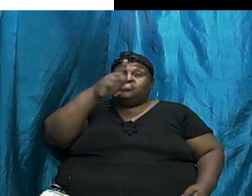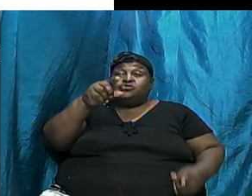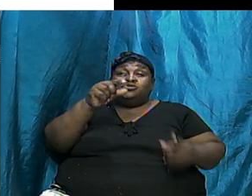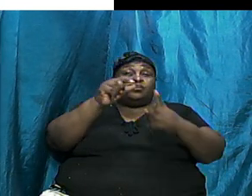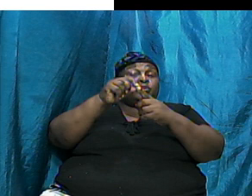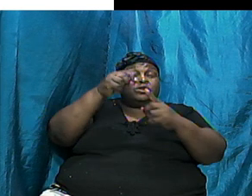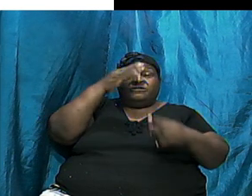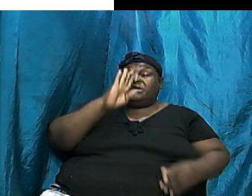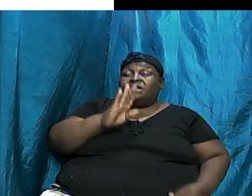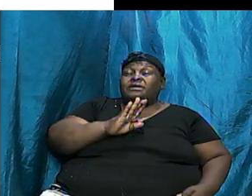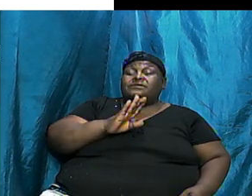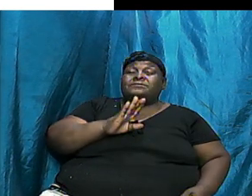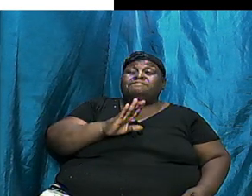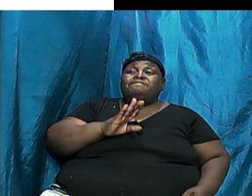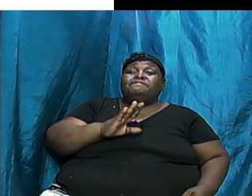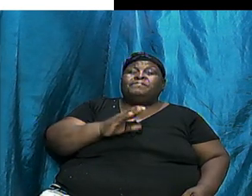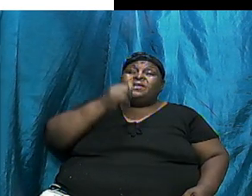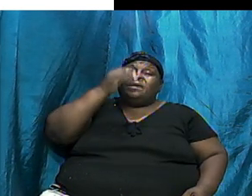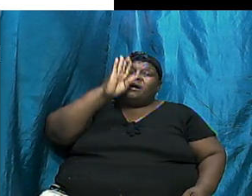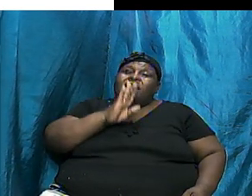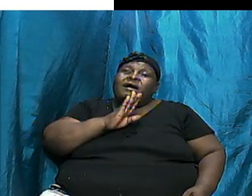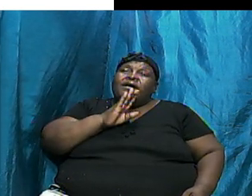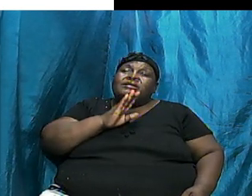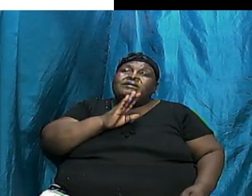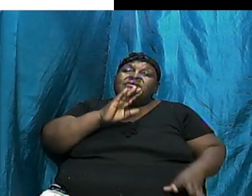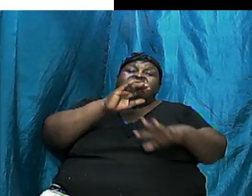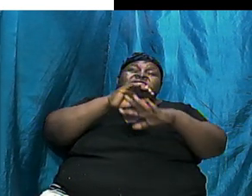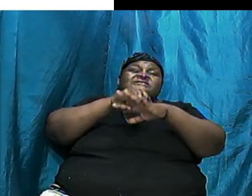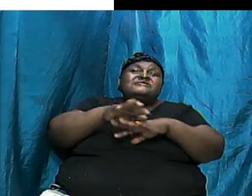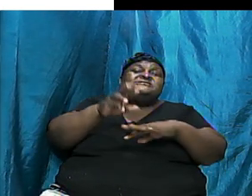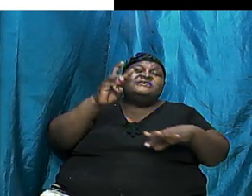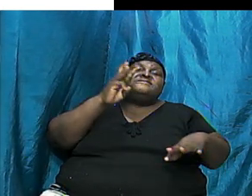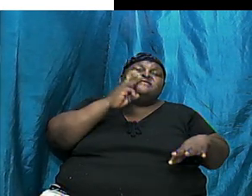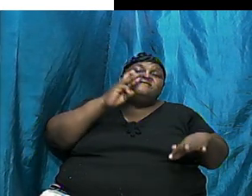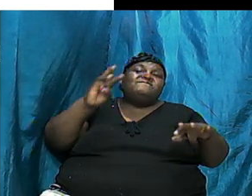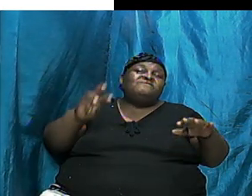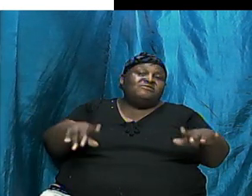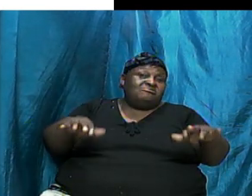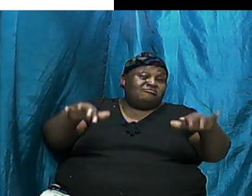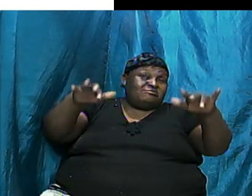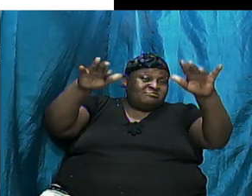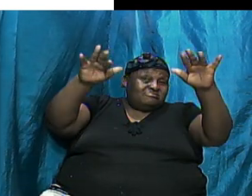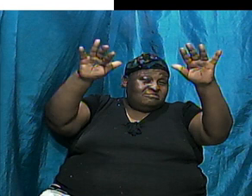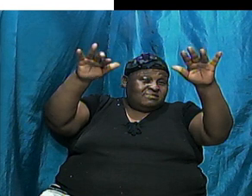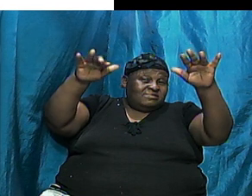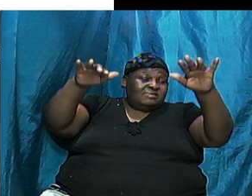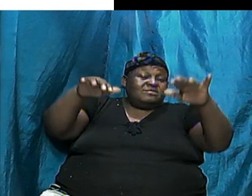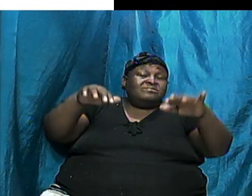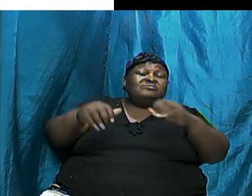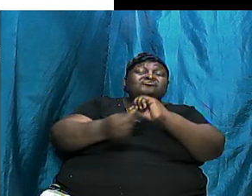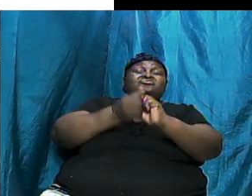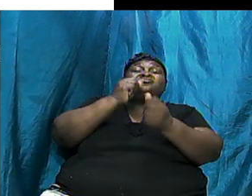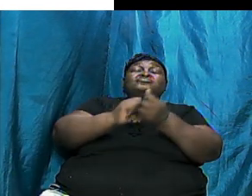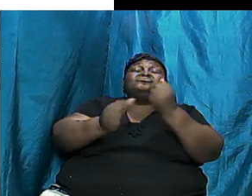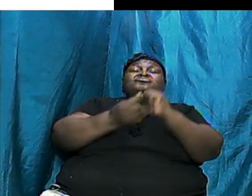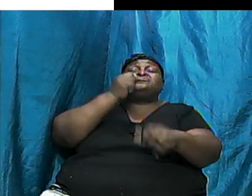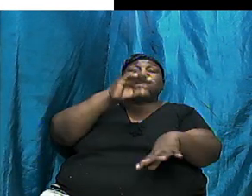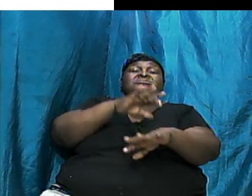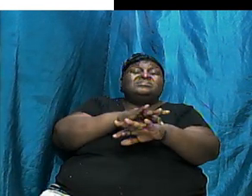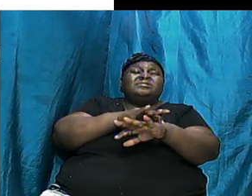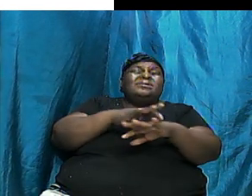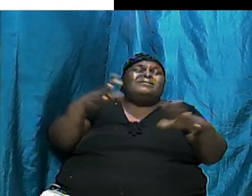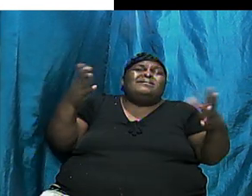God sent the flood which destroyed the earth. And what a